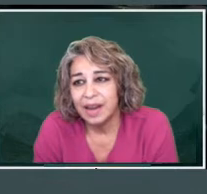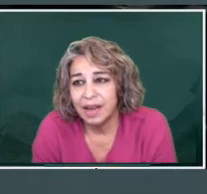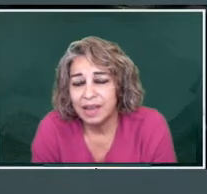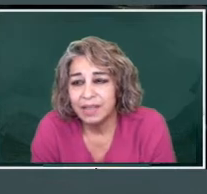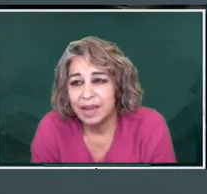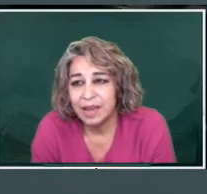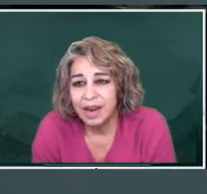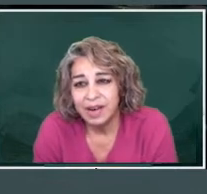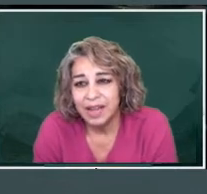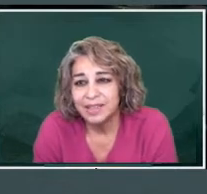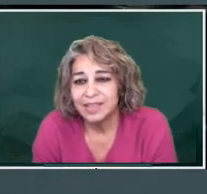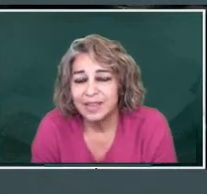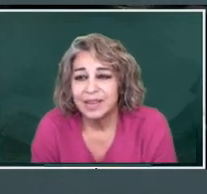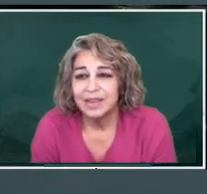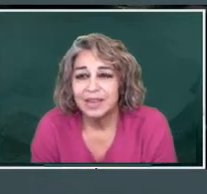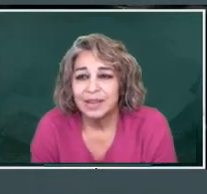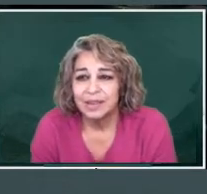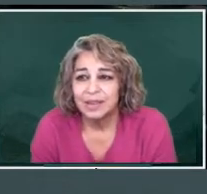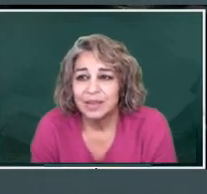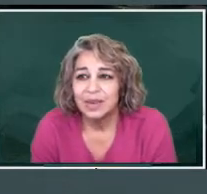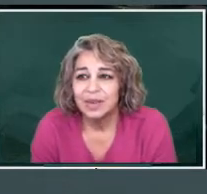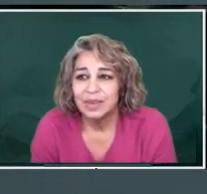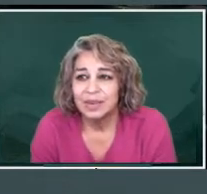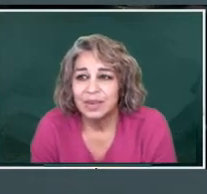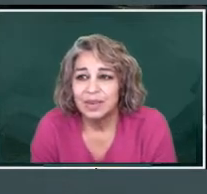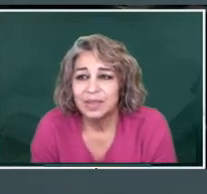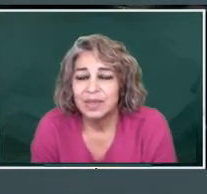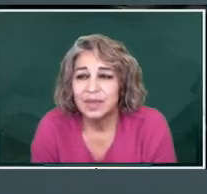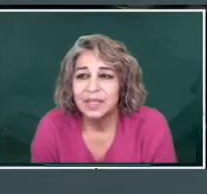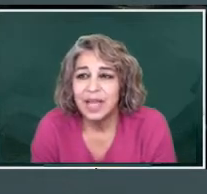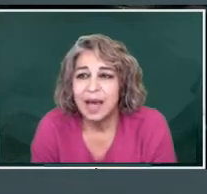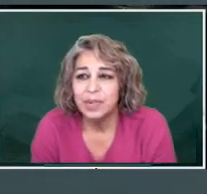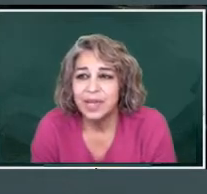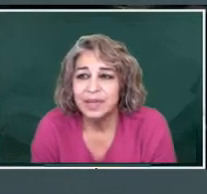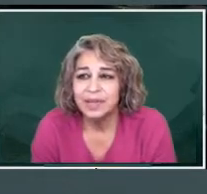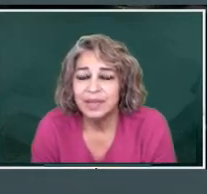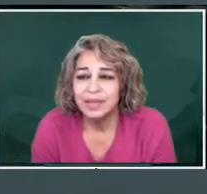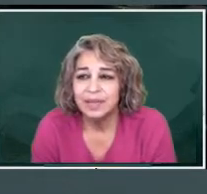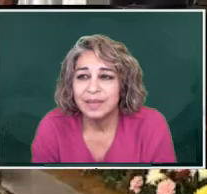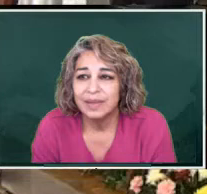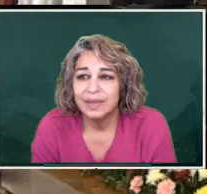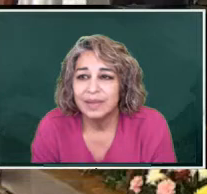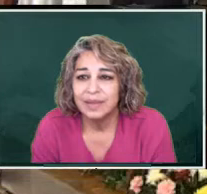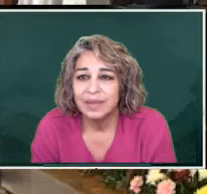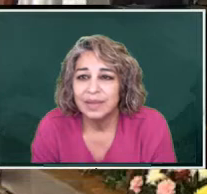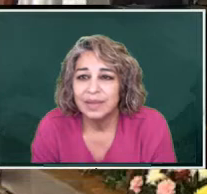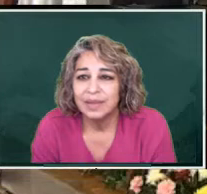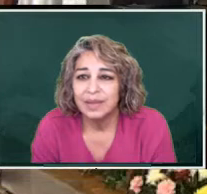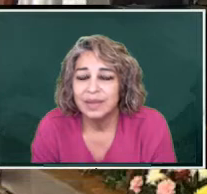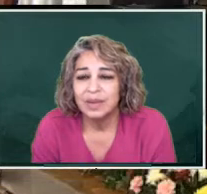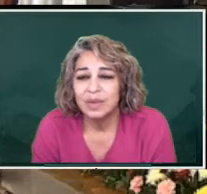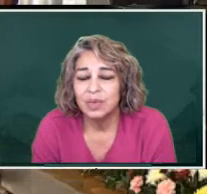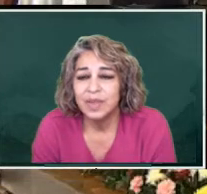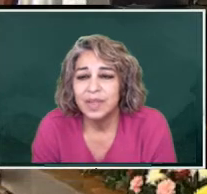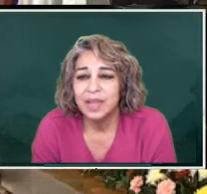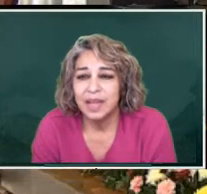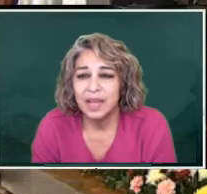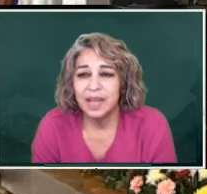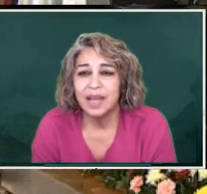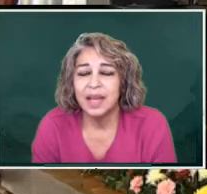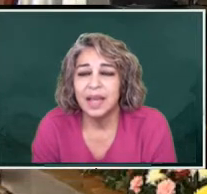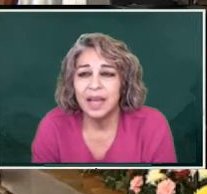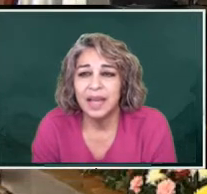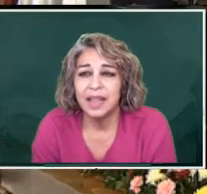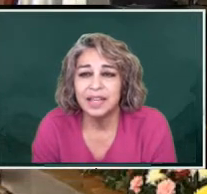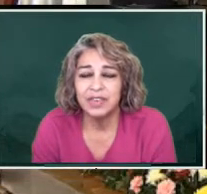areas. So, so this happened when the